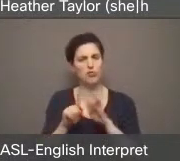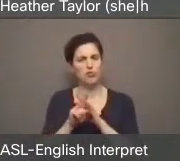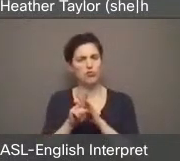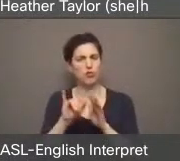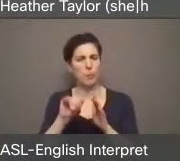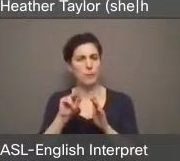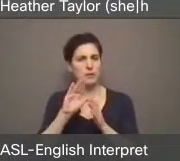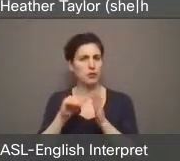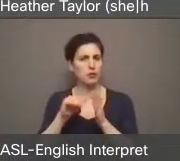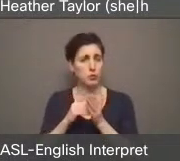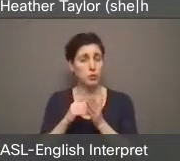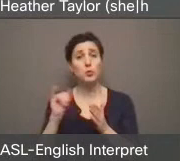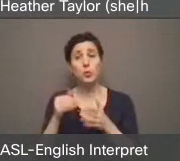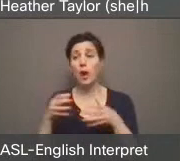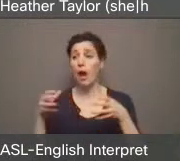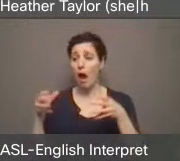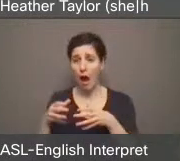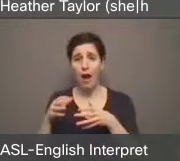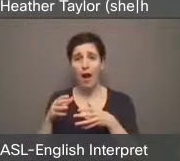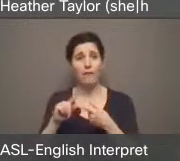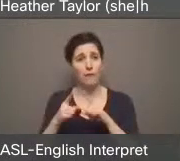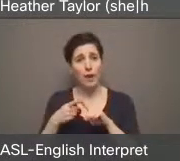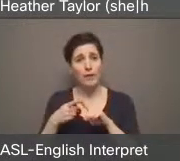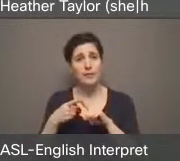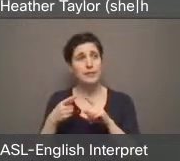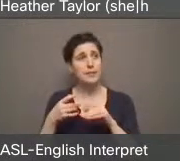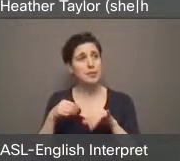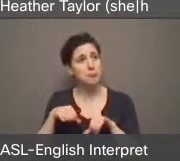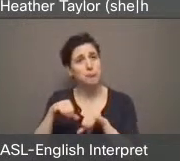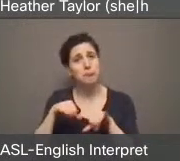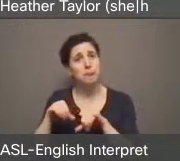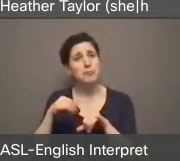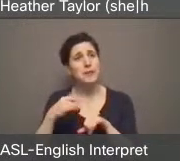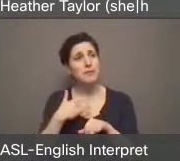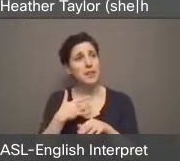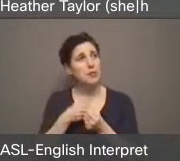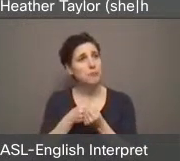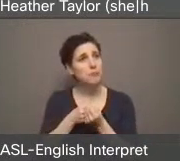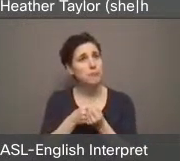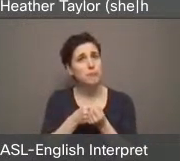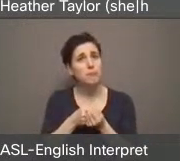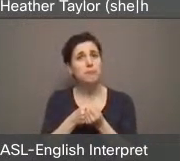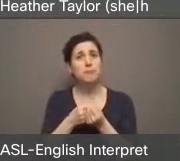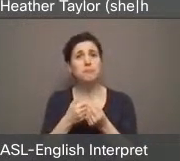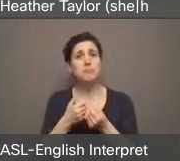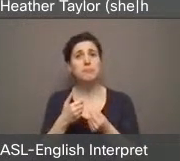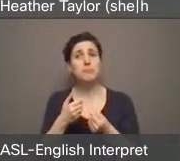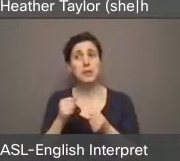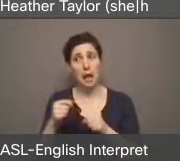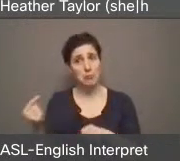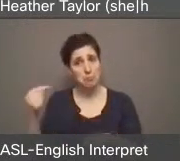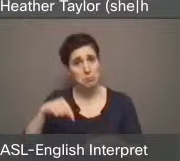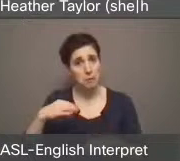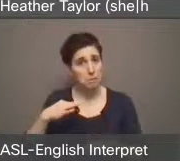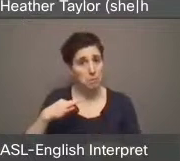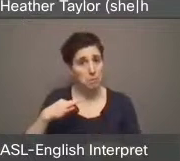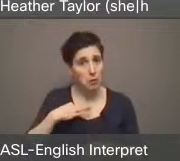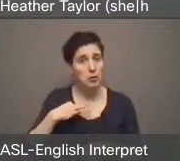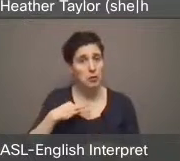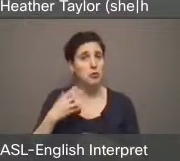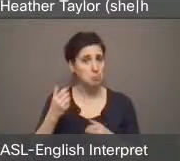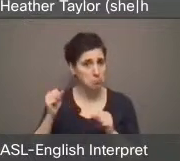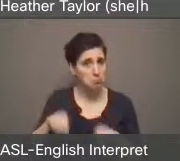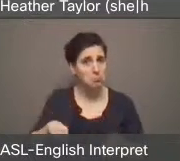for people to connect with friends, a sense of stability, a place to volunteer, among many other things, things like